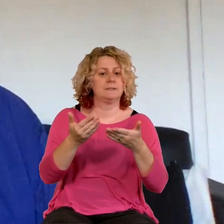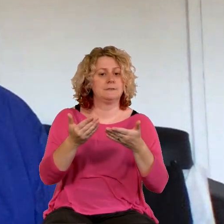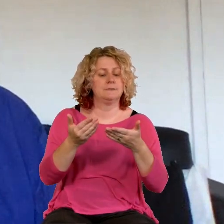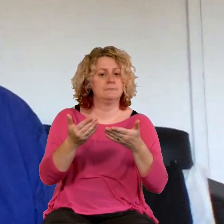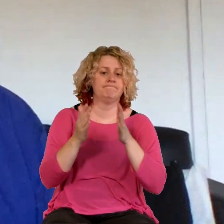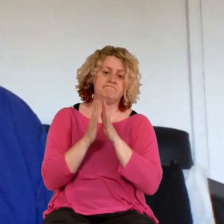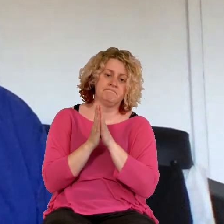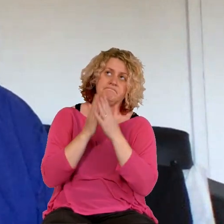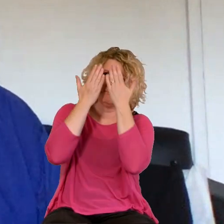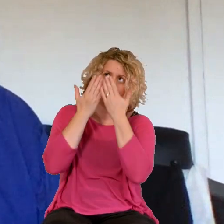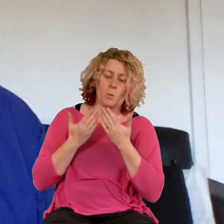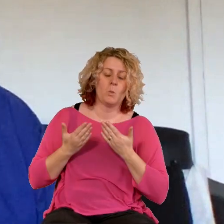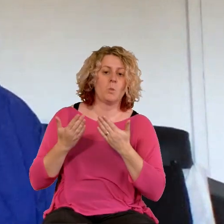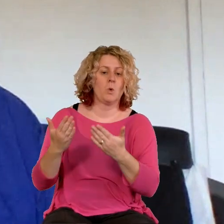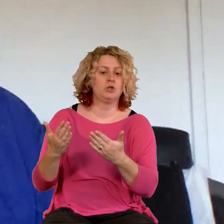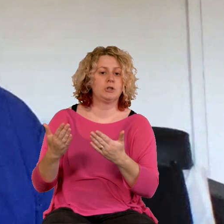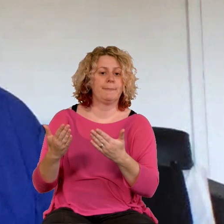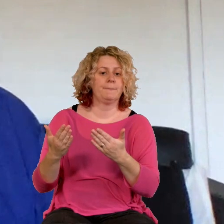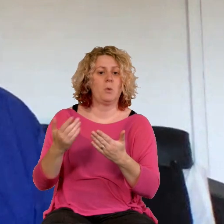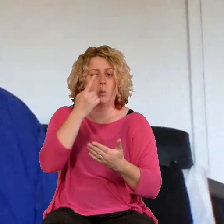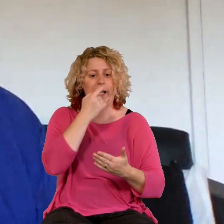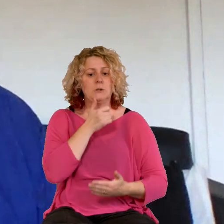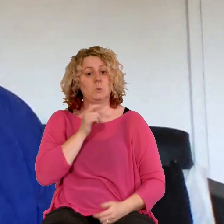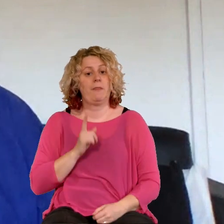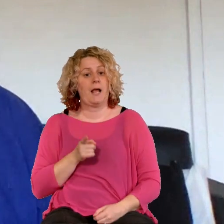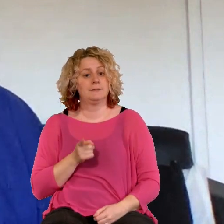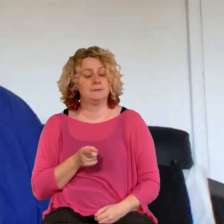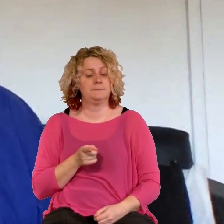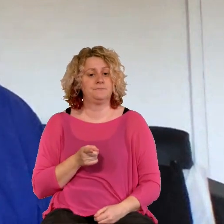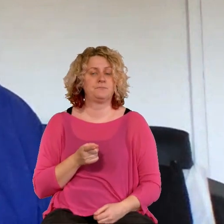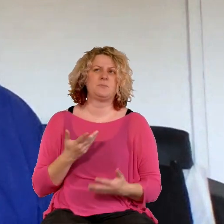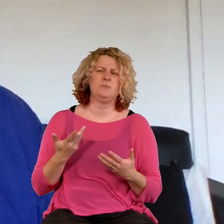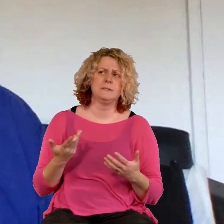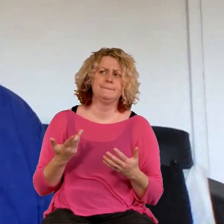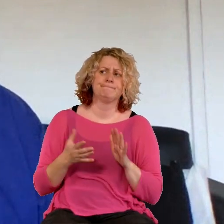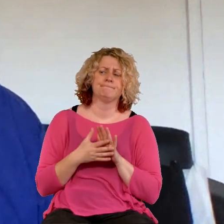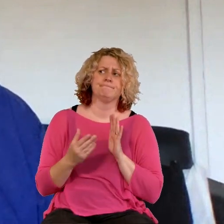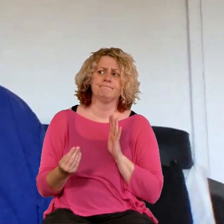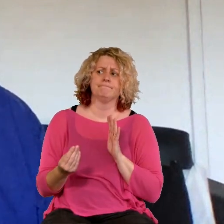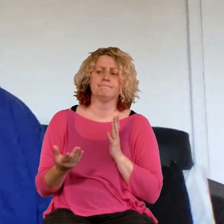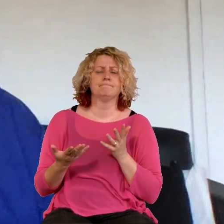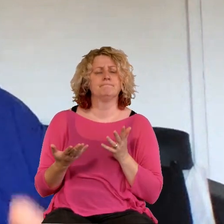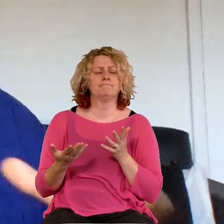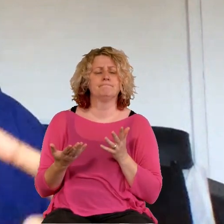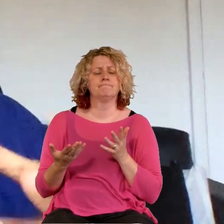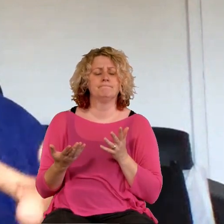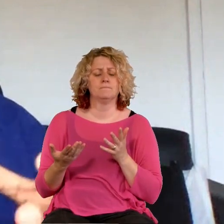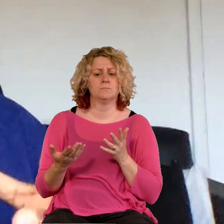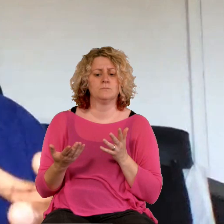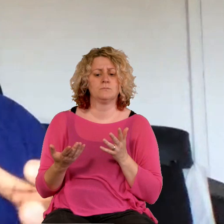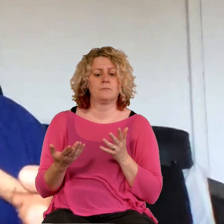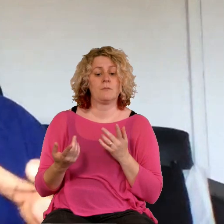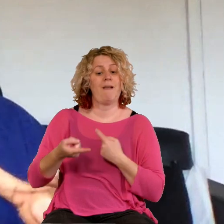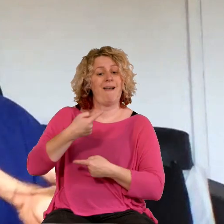can look like, first of all, just recognizing that actually our gathering